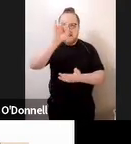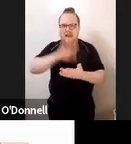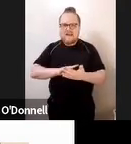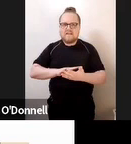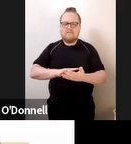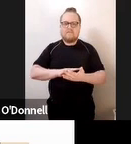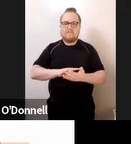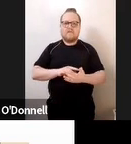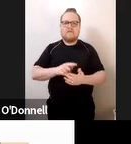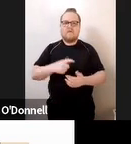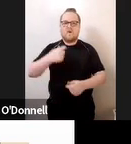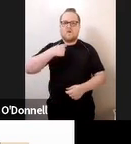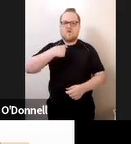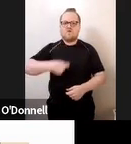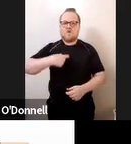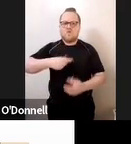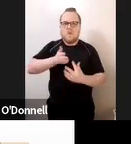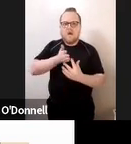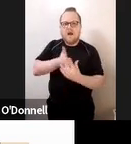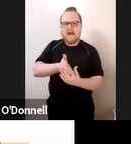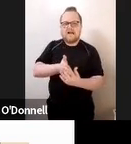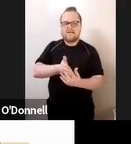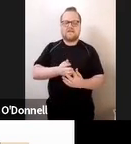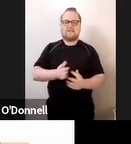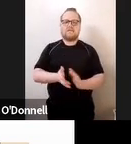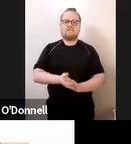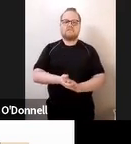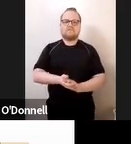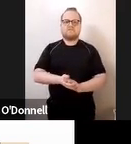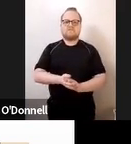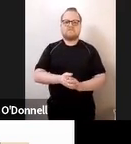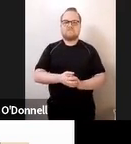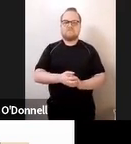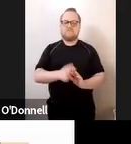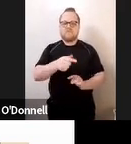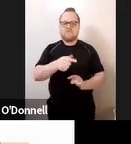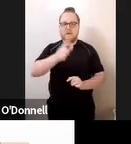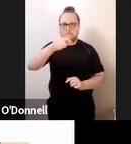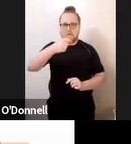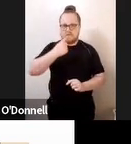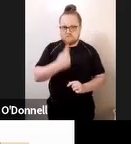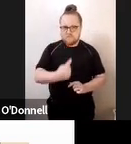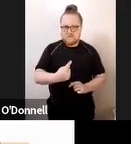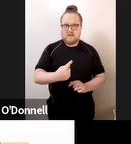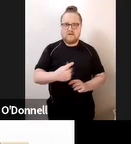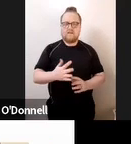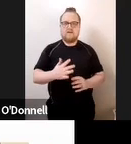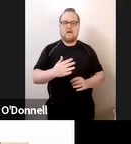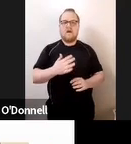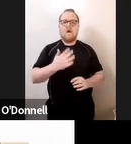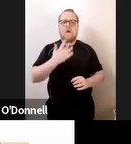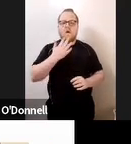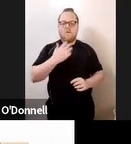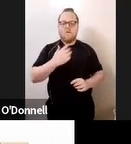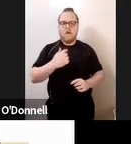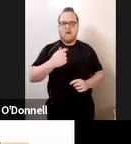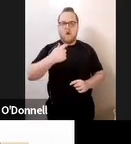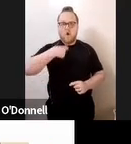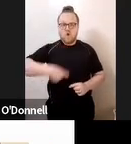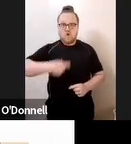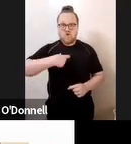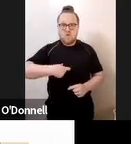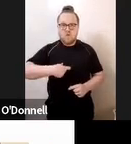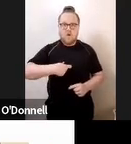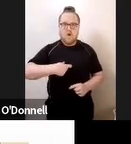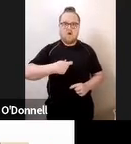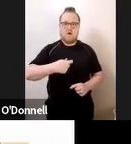social work services. The relationship between the deafblind client and the social worker carries